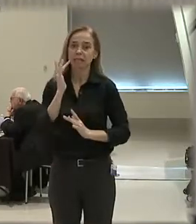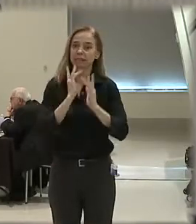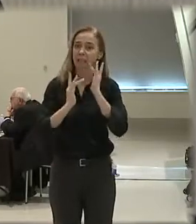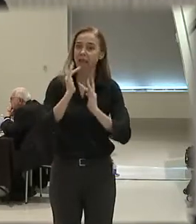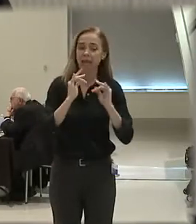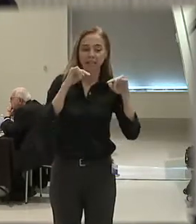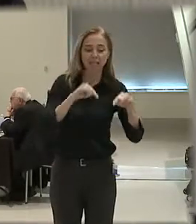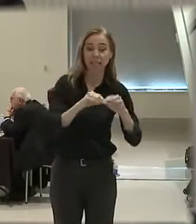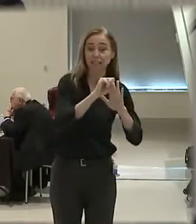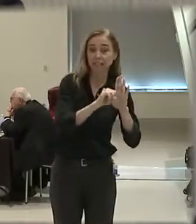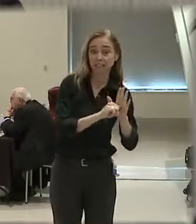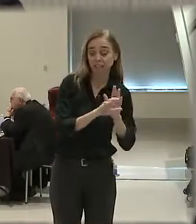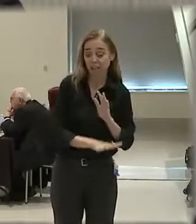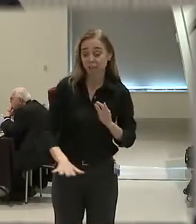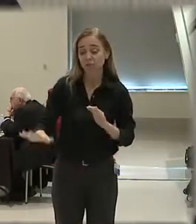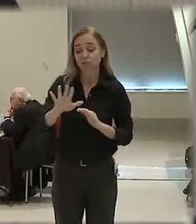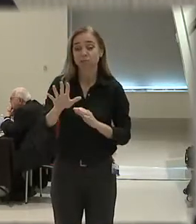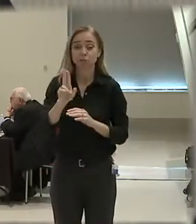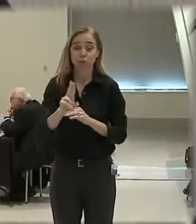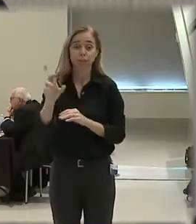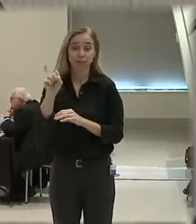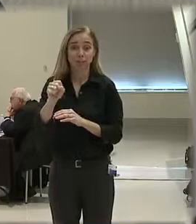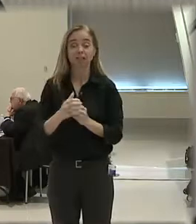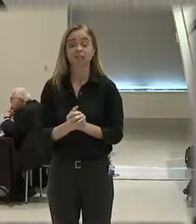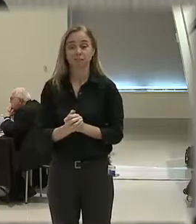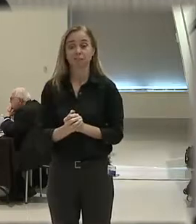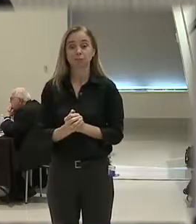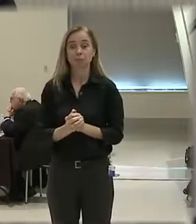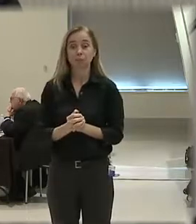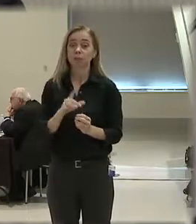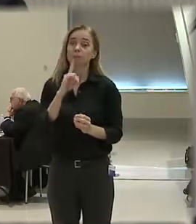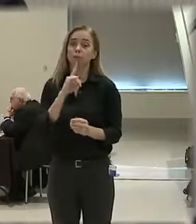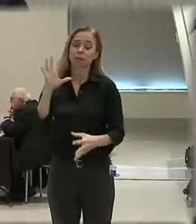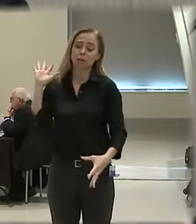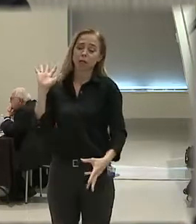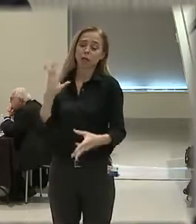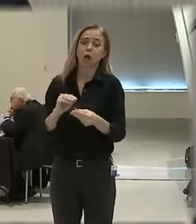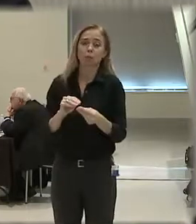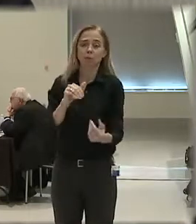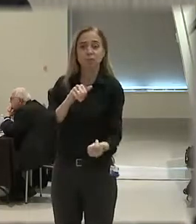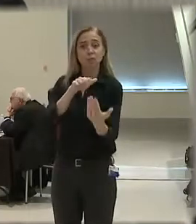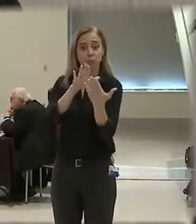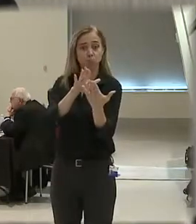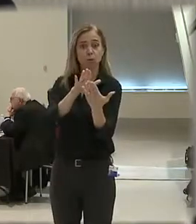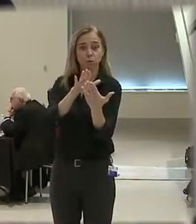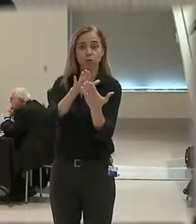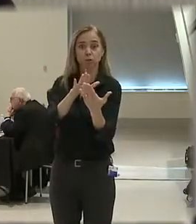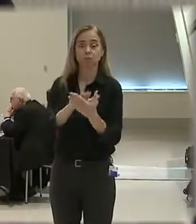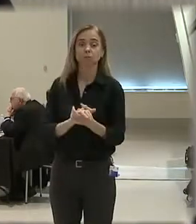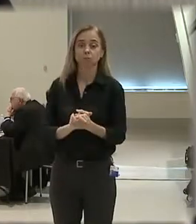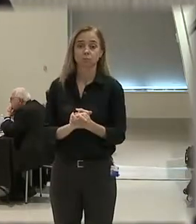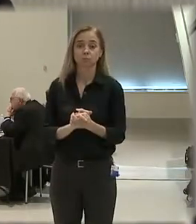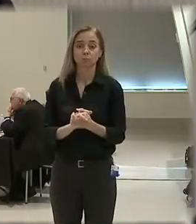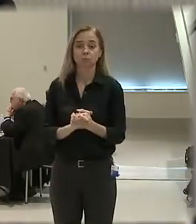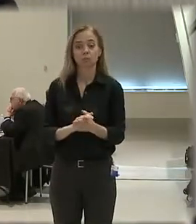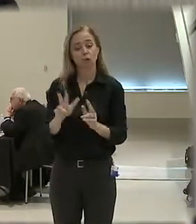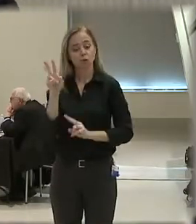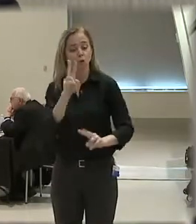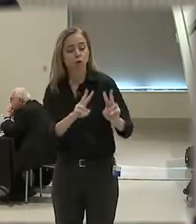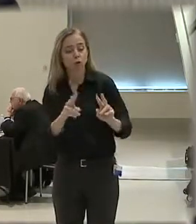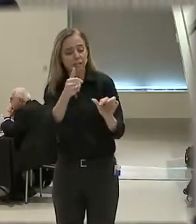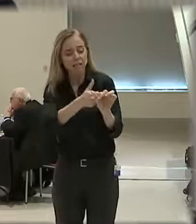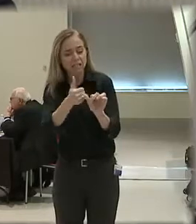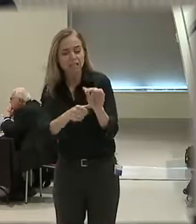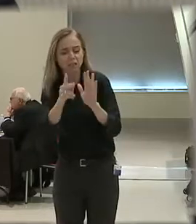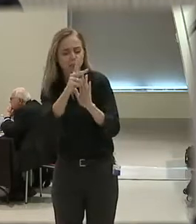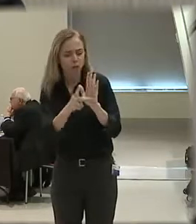this state and across the country. But I believe a comprehensive approach with looking at these policies and